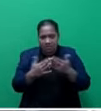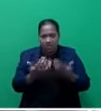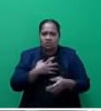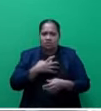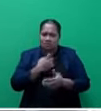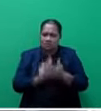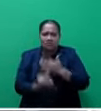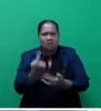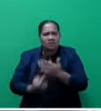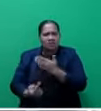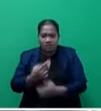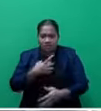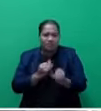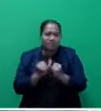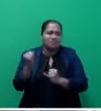and more severe.